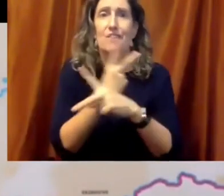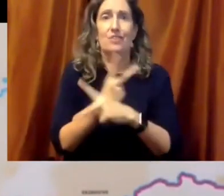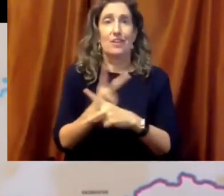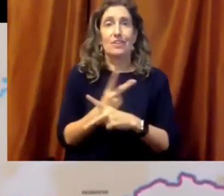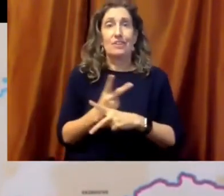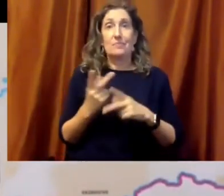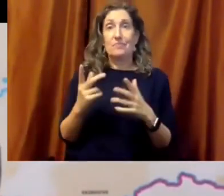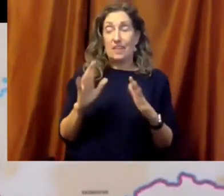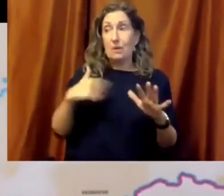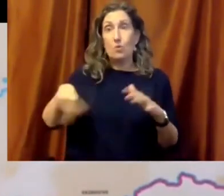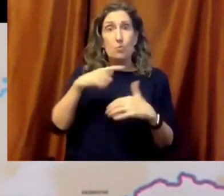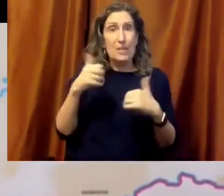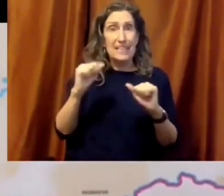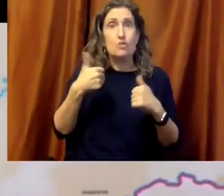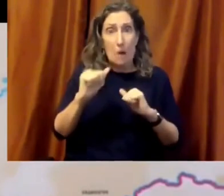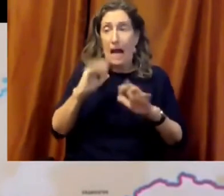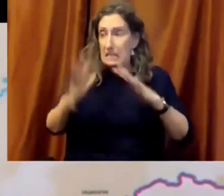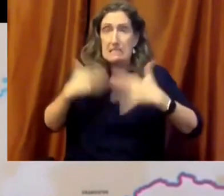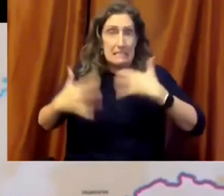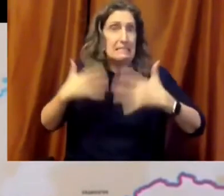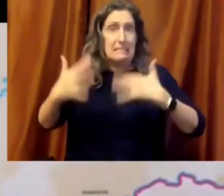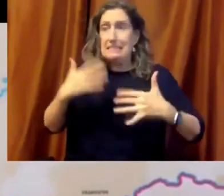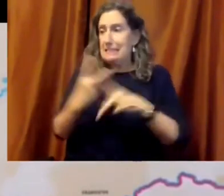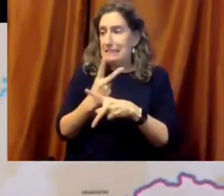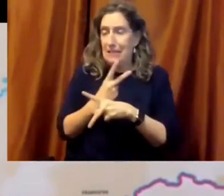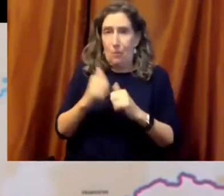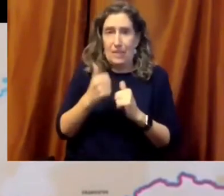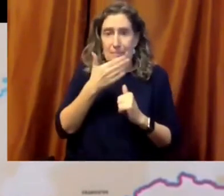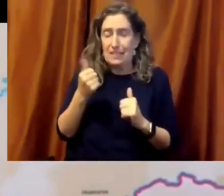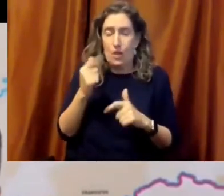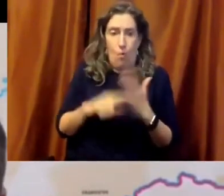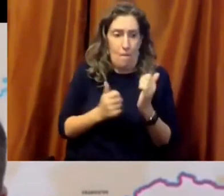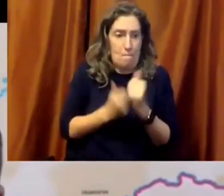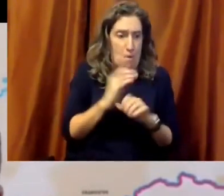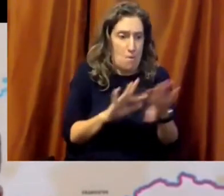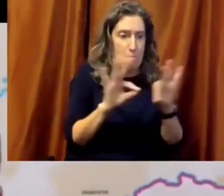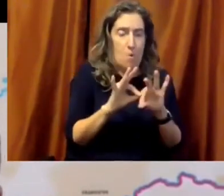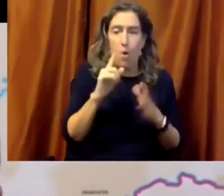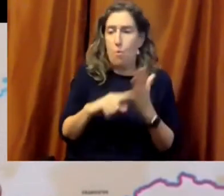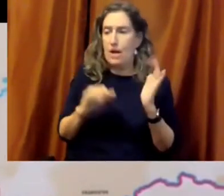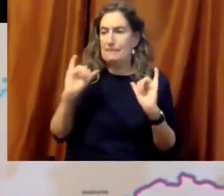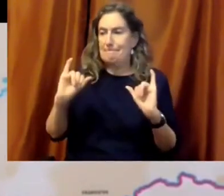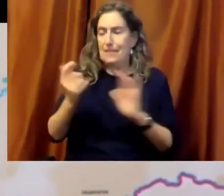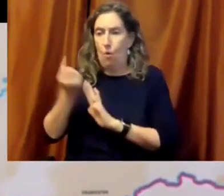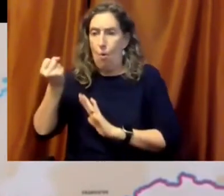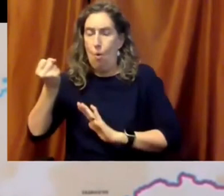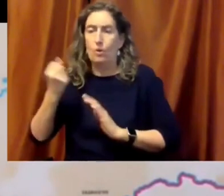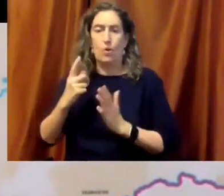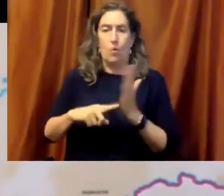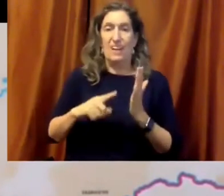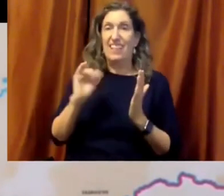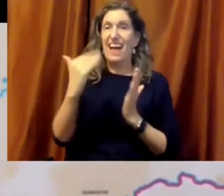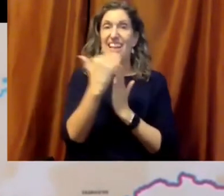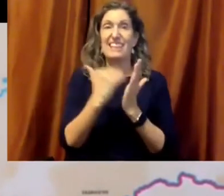matters? What can wait? What lesson do I eliminate? Who didn't get breakfast? How do we protect our